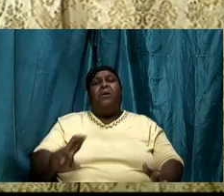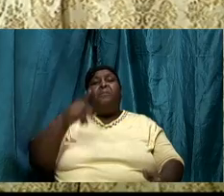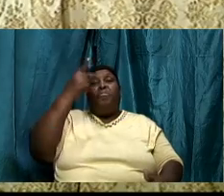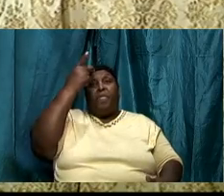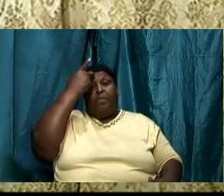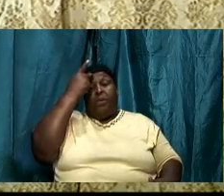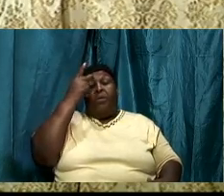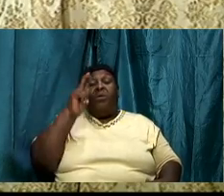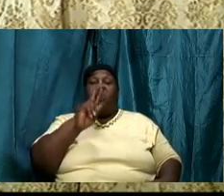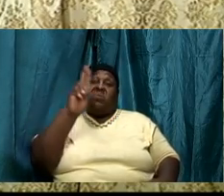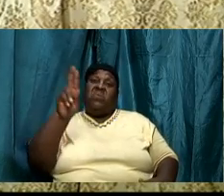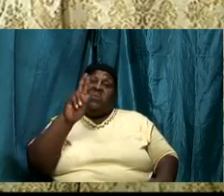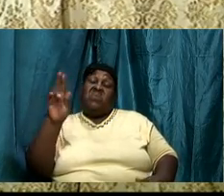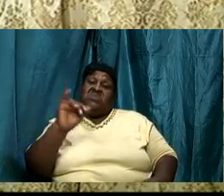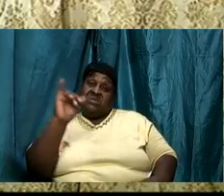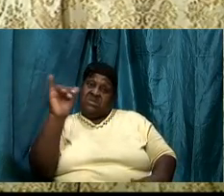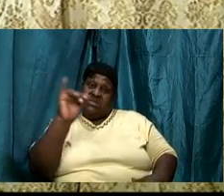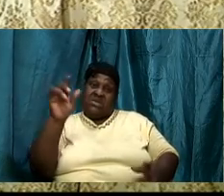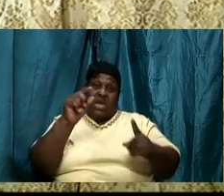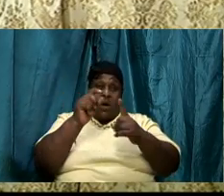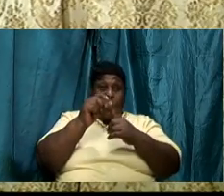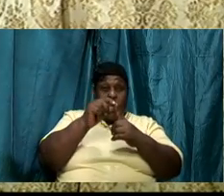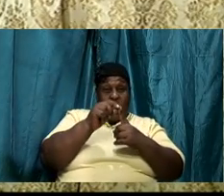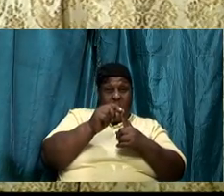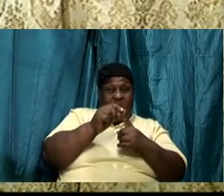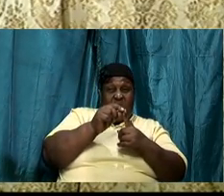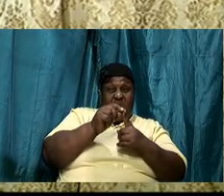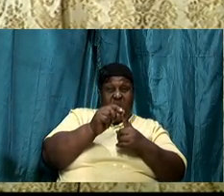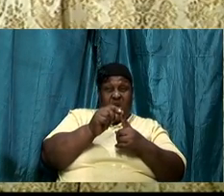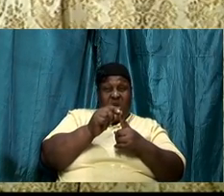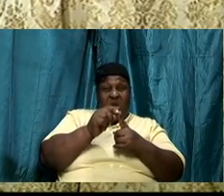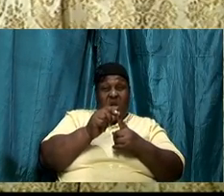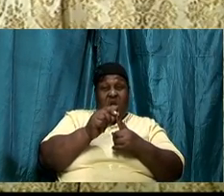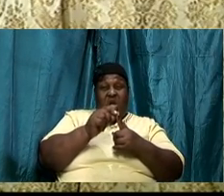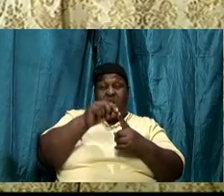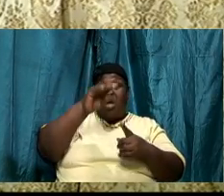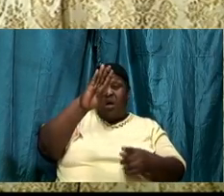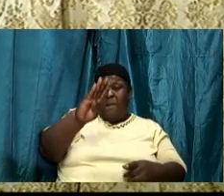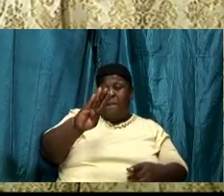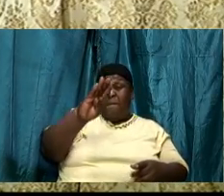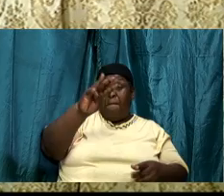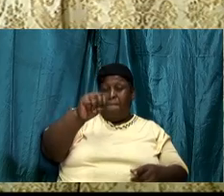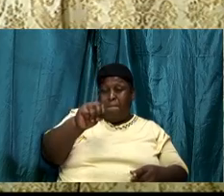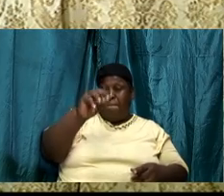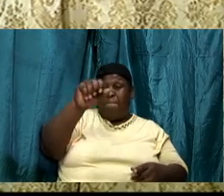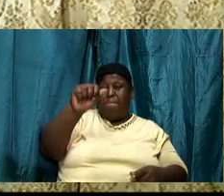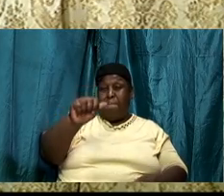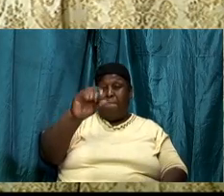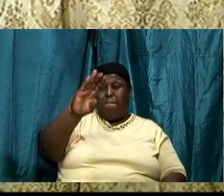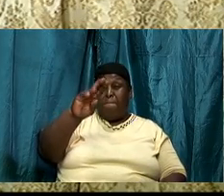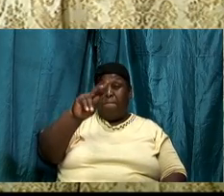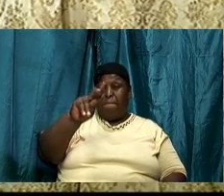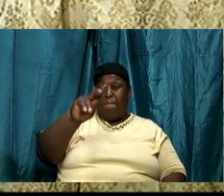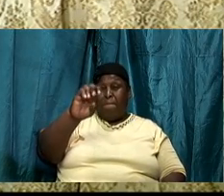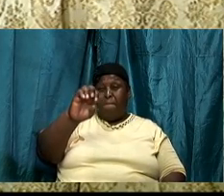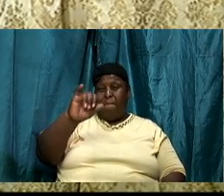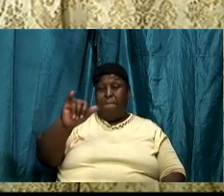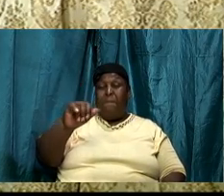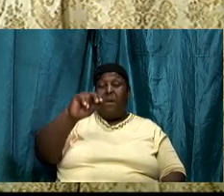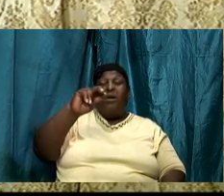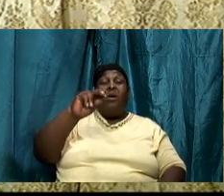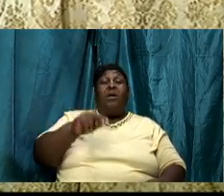word, the mecharia sword. The same word mecharia. That Greek word is what Paul used to describe